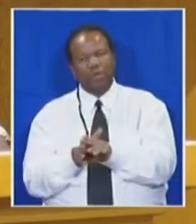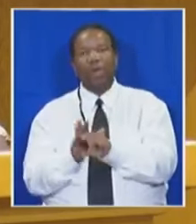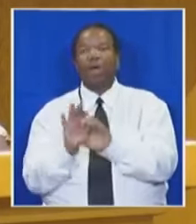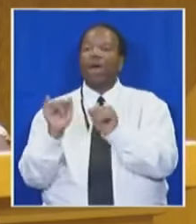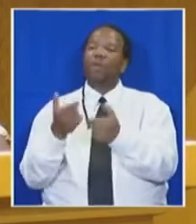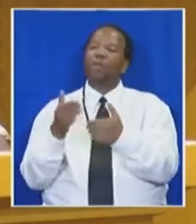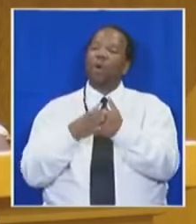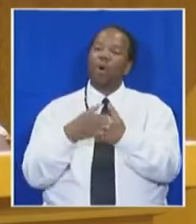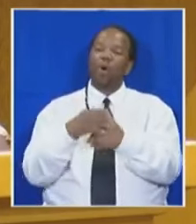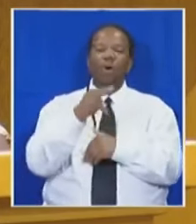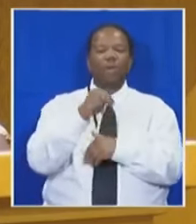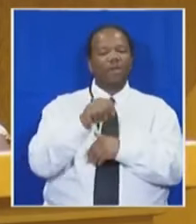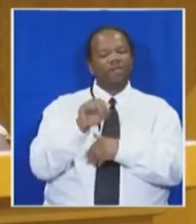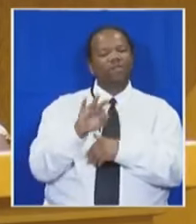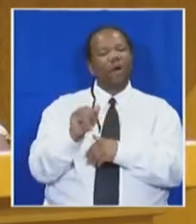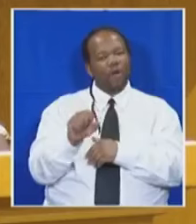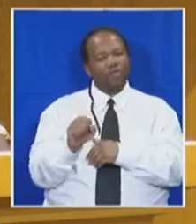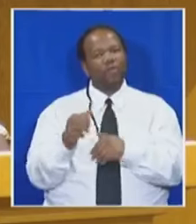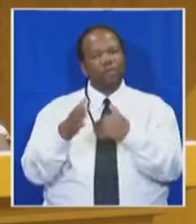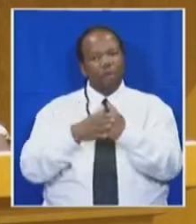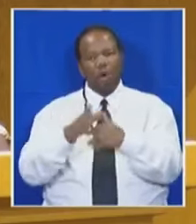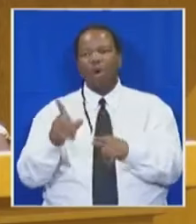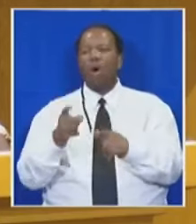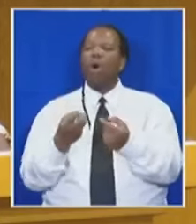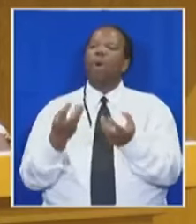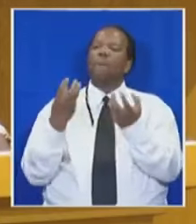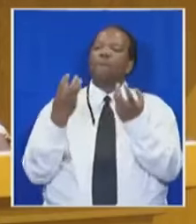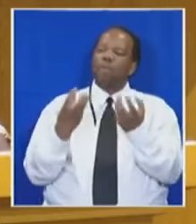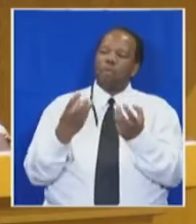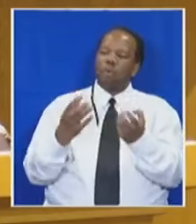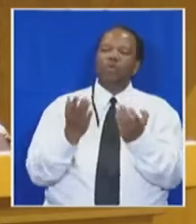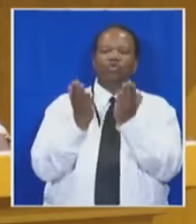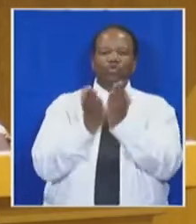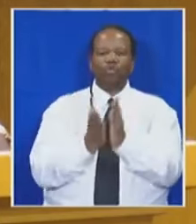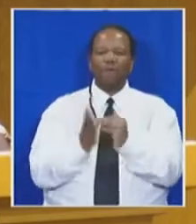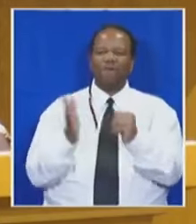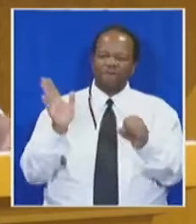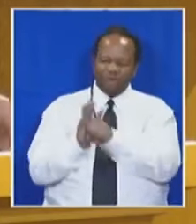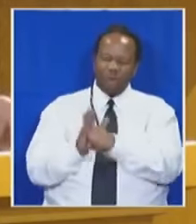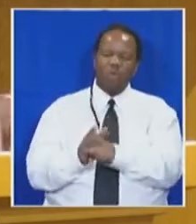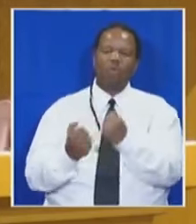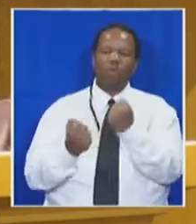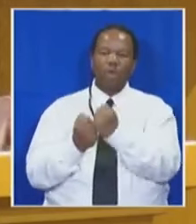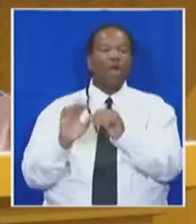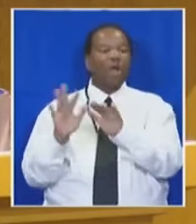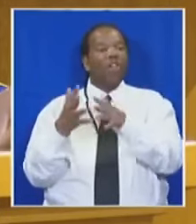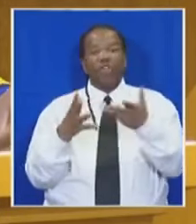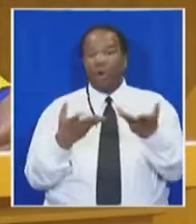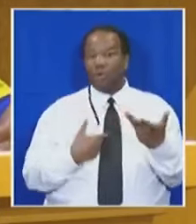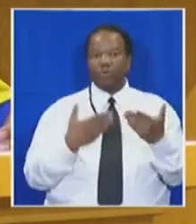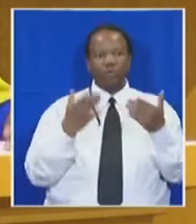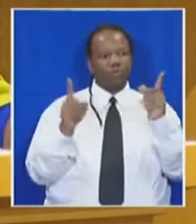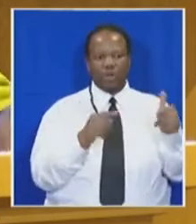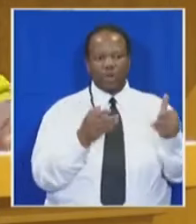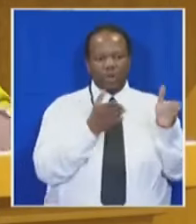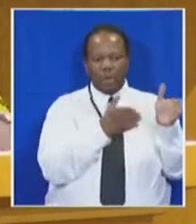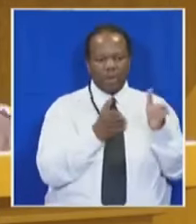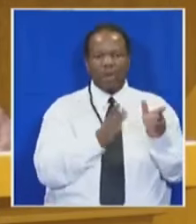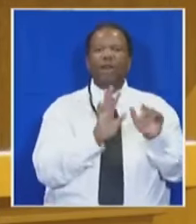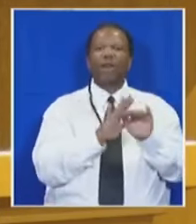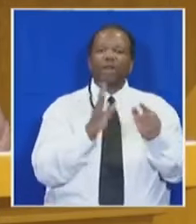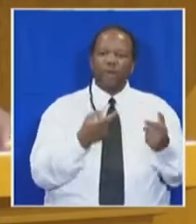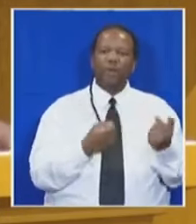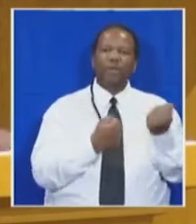to which the poorest students will be comprehensively supported and the missing middle will receive support proportional to their family income.